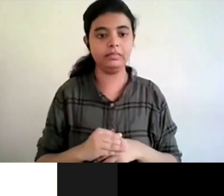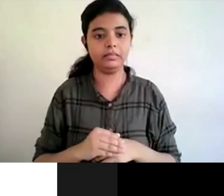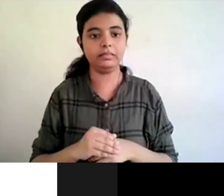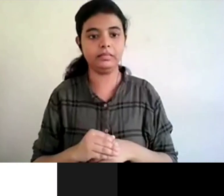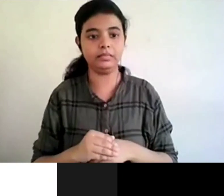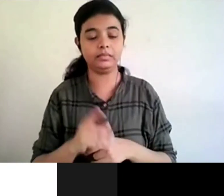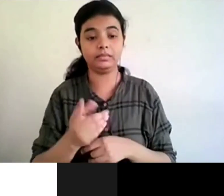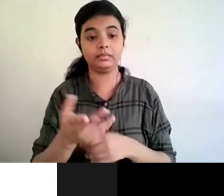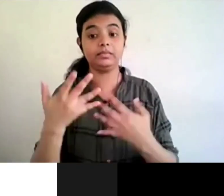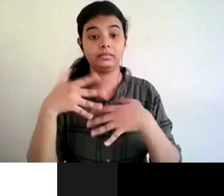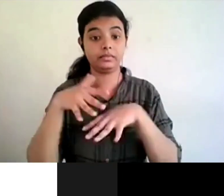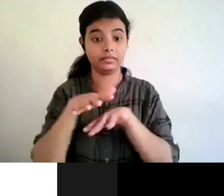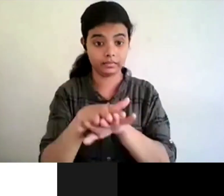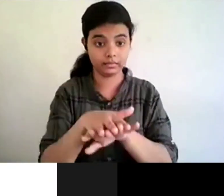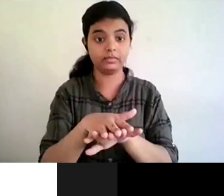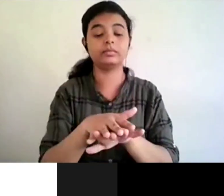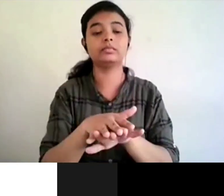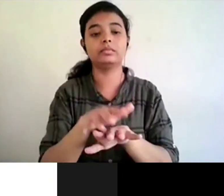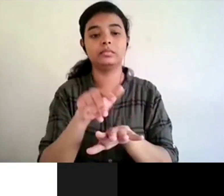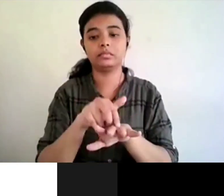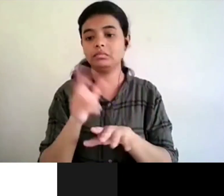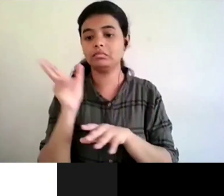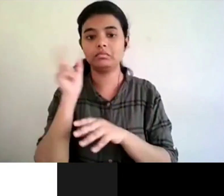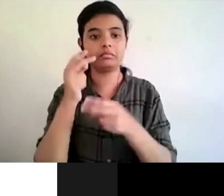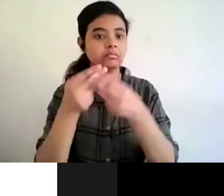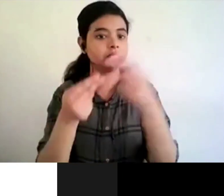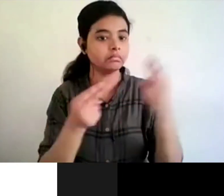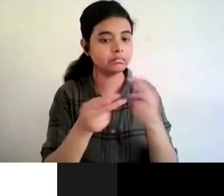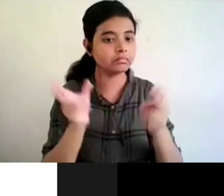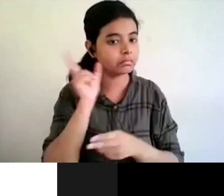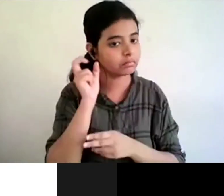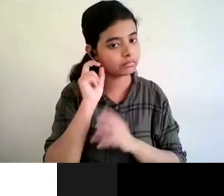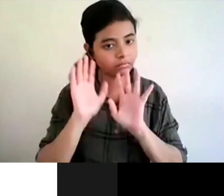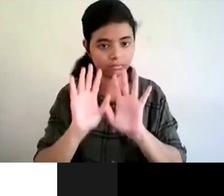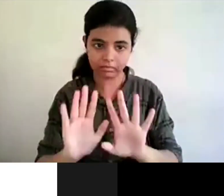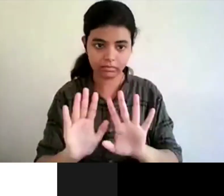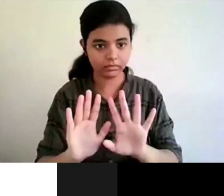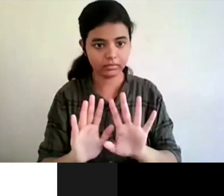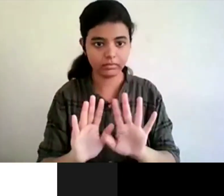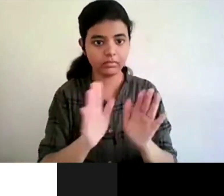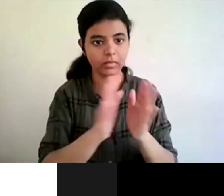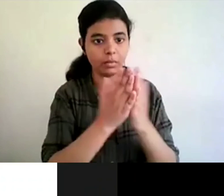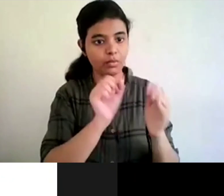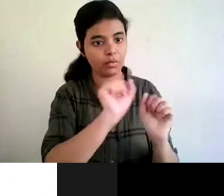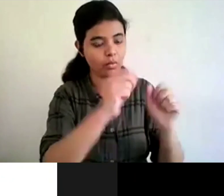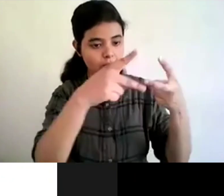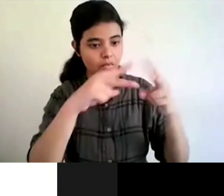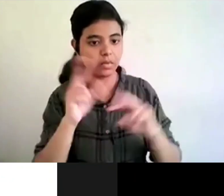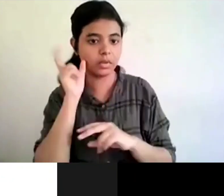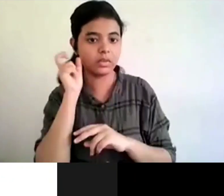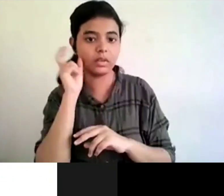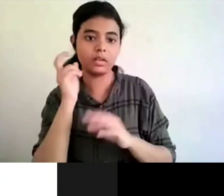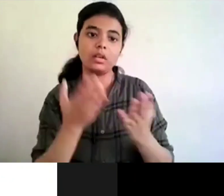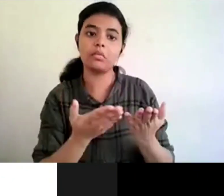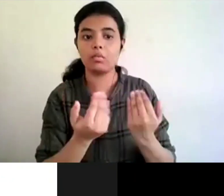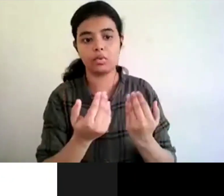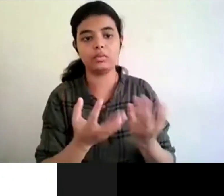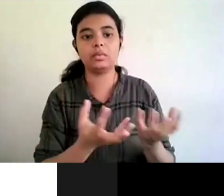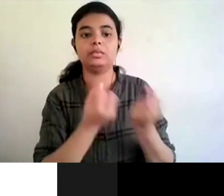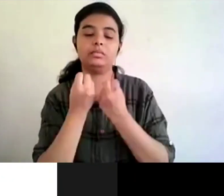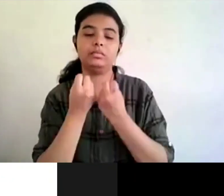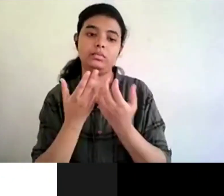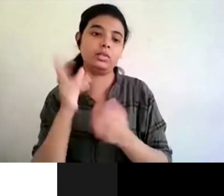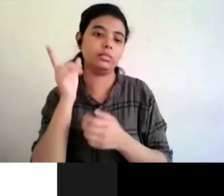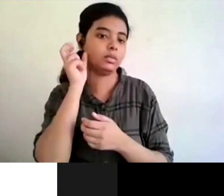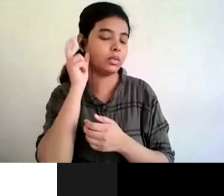the mainstream of course you have audible story tell and all those things are there which are mainstream bookstores for audio audiobooks you can actually buy audiobooks and